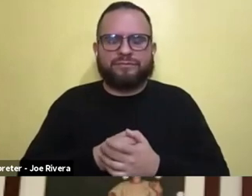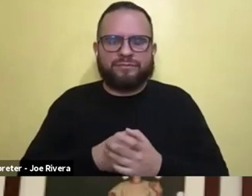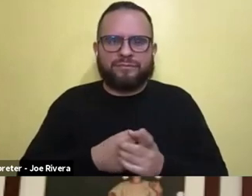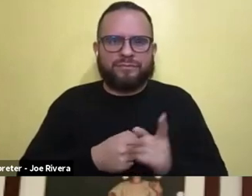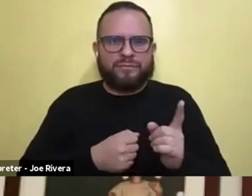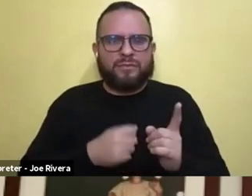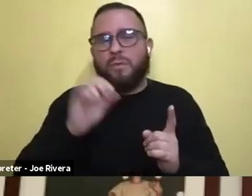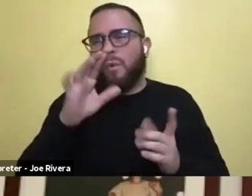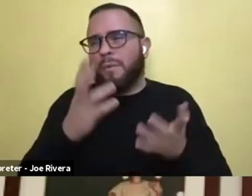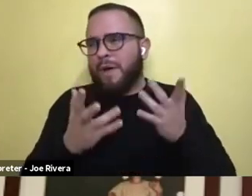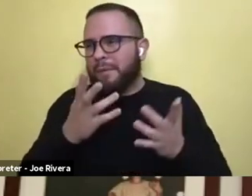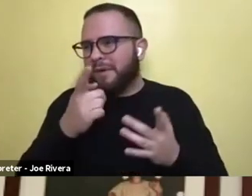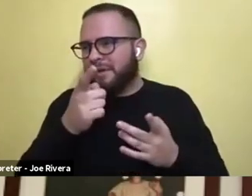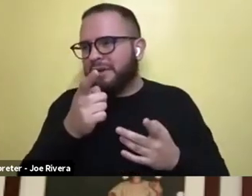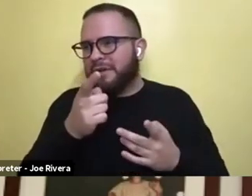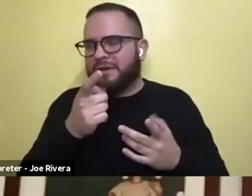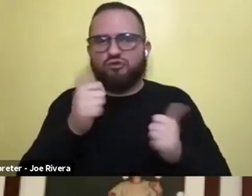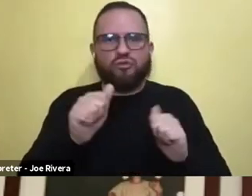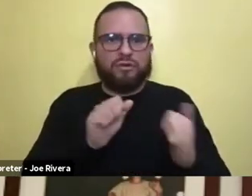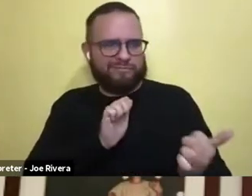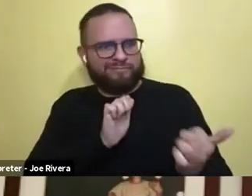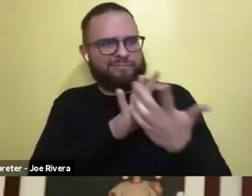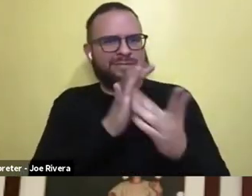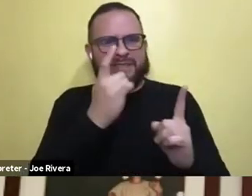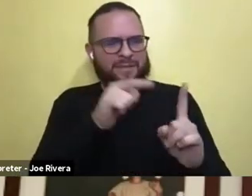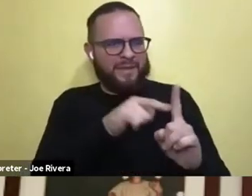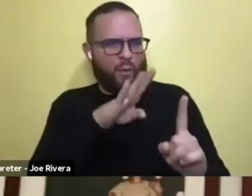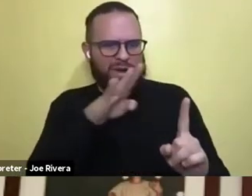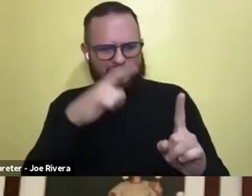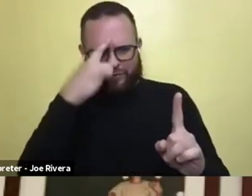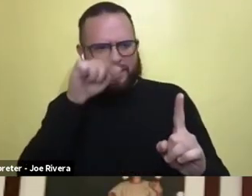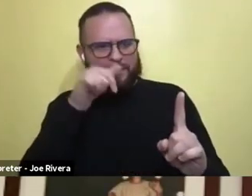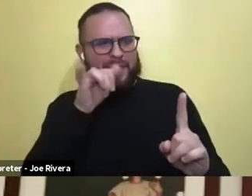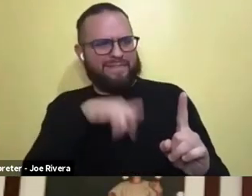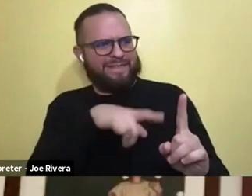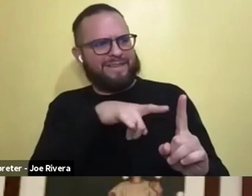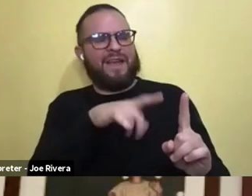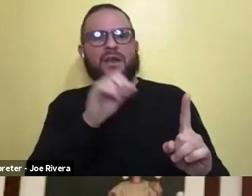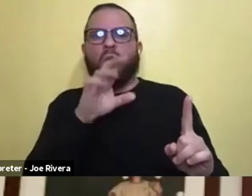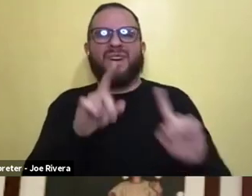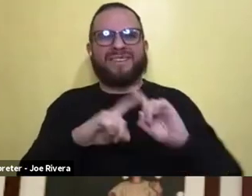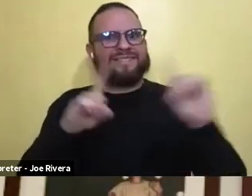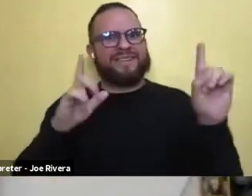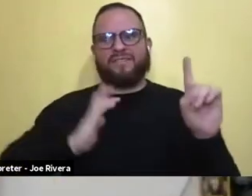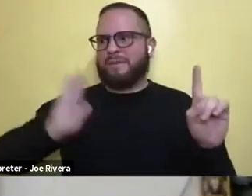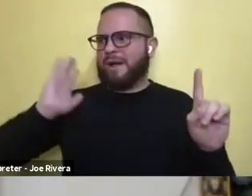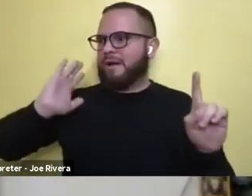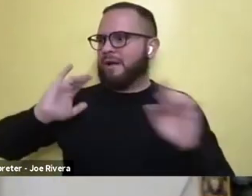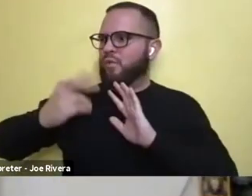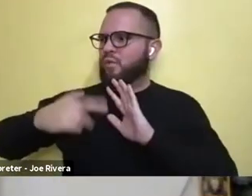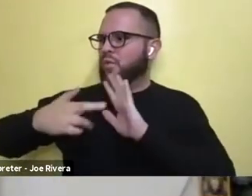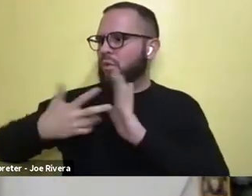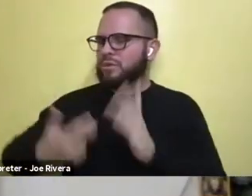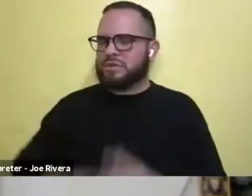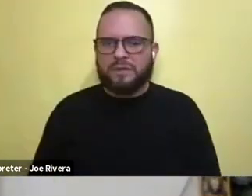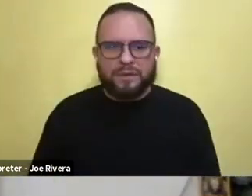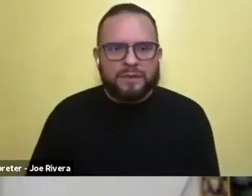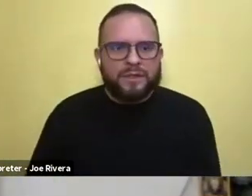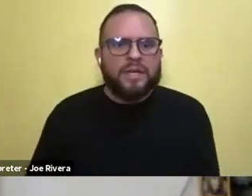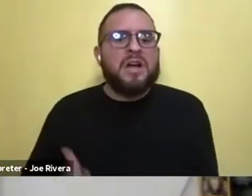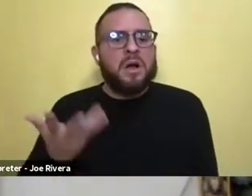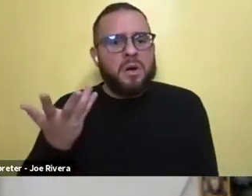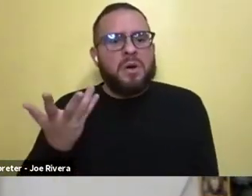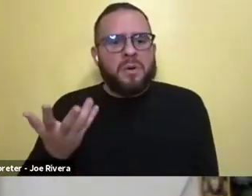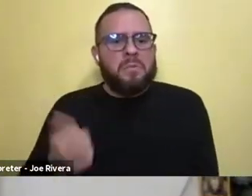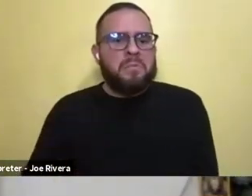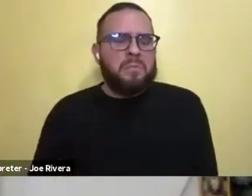you know, maybe you'd never thought of or hadn't played in any of your other roles? Yeah. So, um, for me,